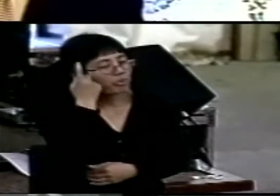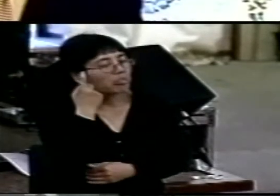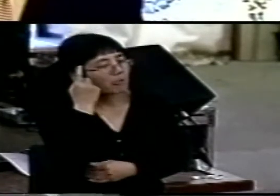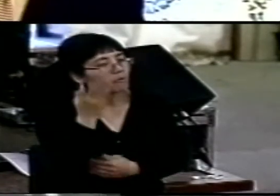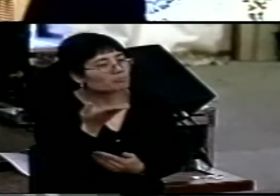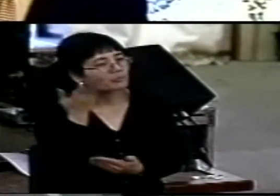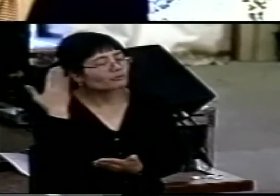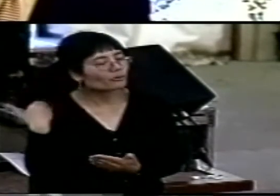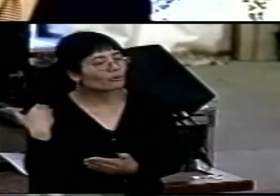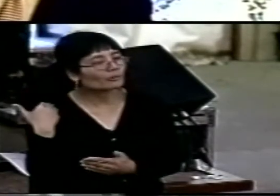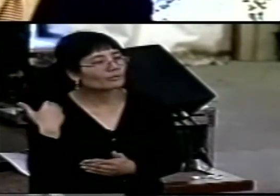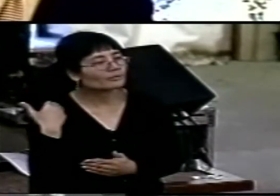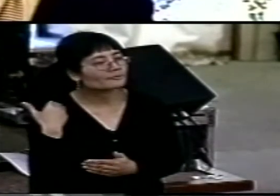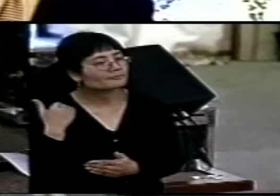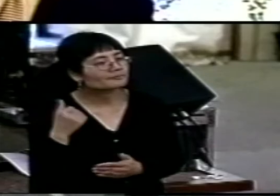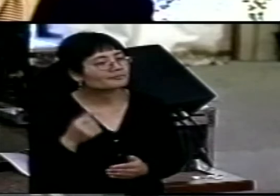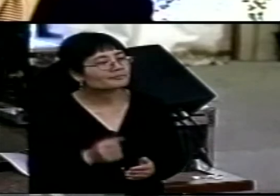way.